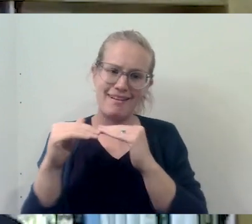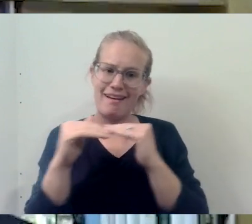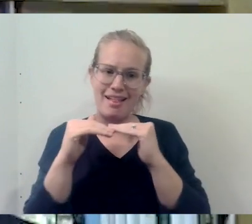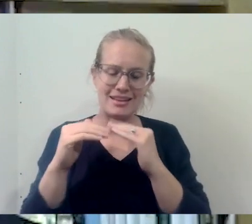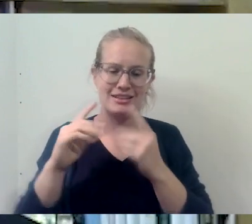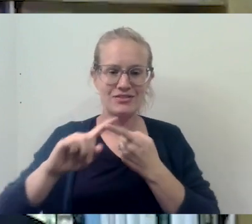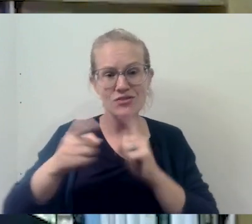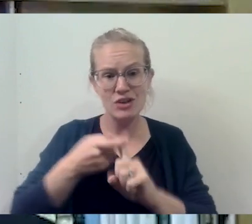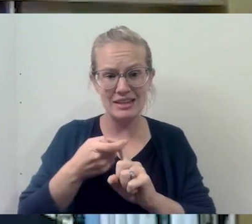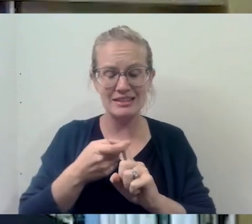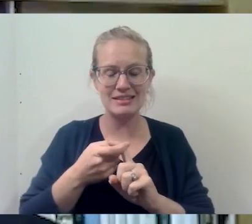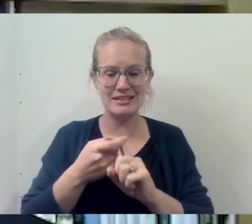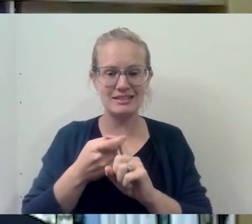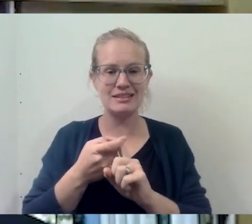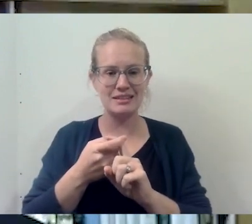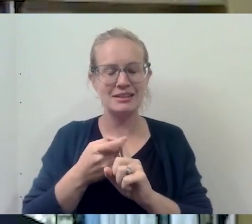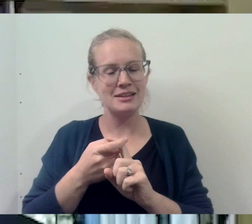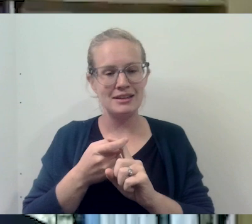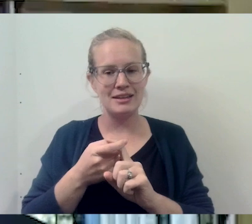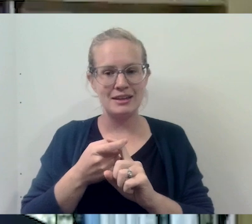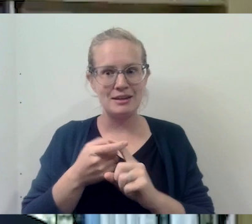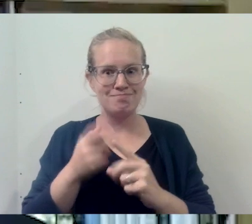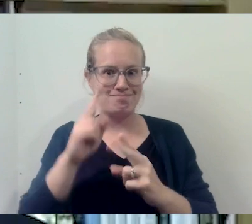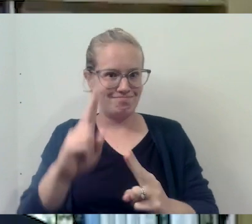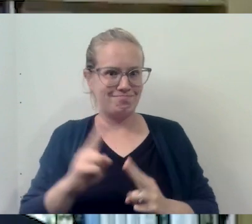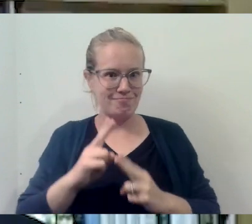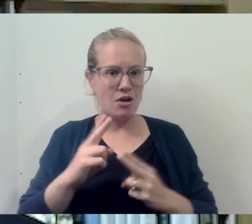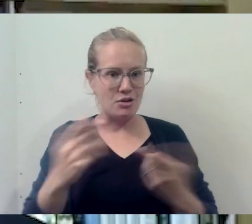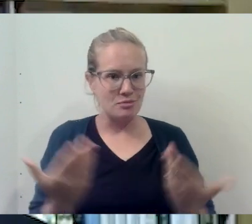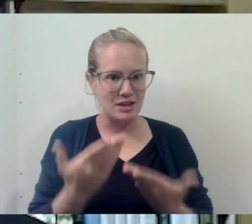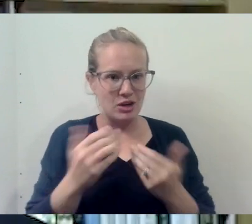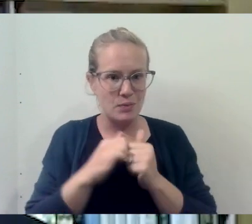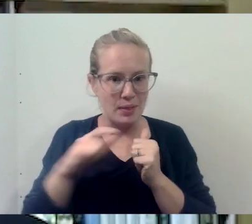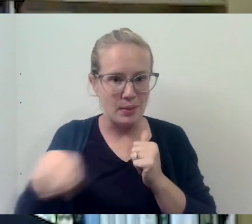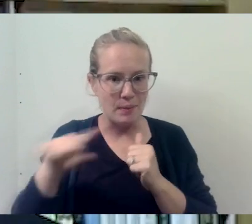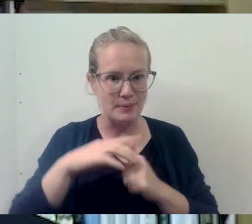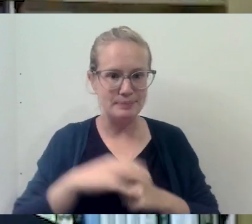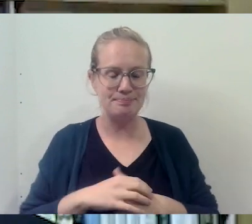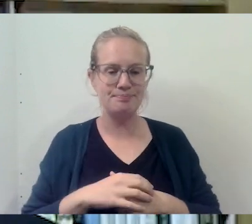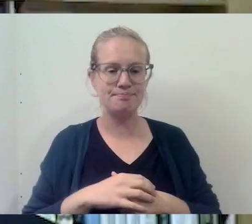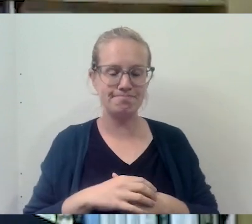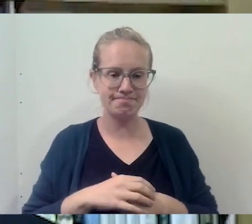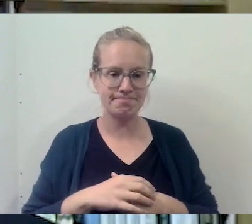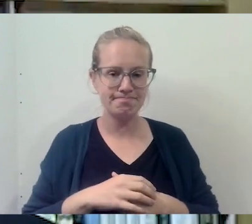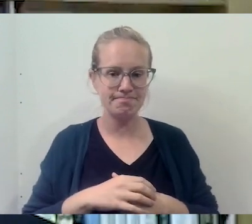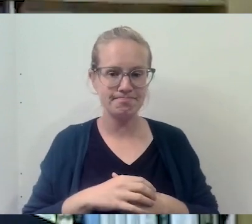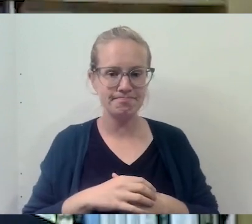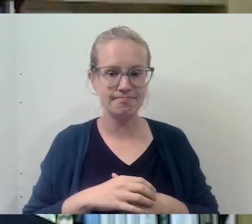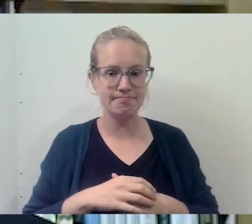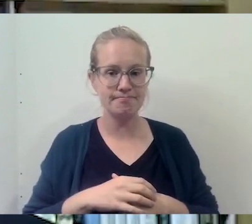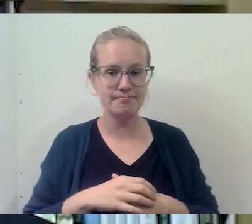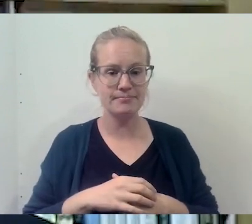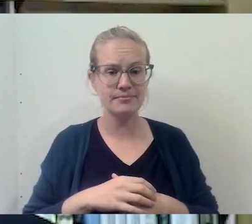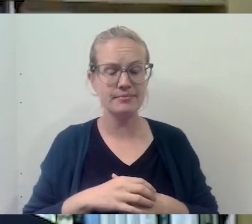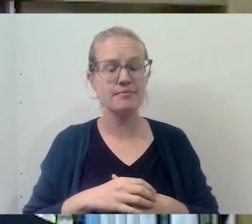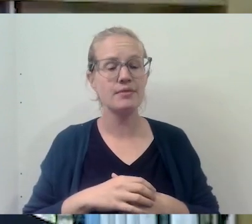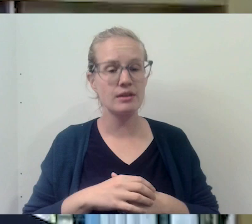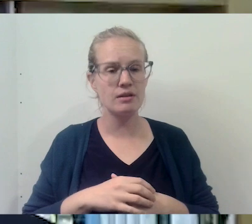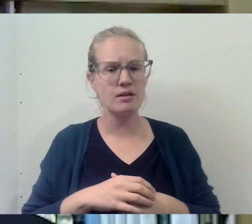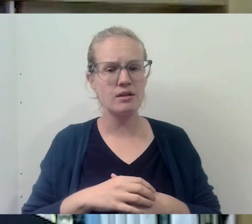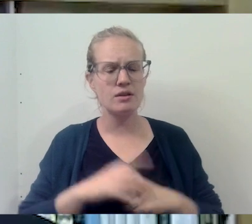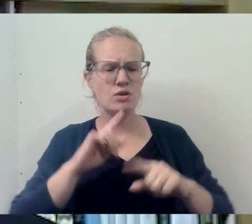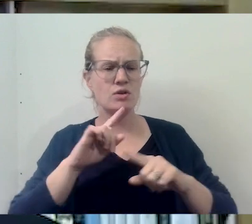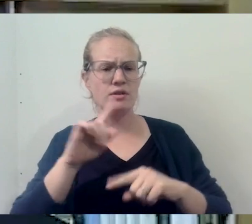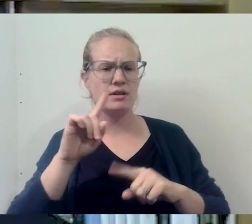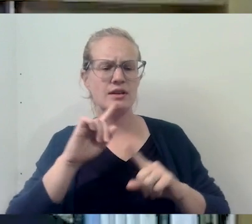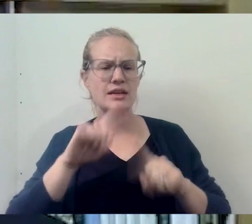and friends. And it's just an honor to be with you. You know, to answer your question, I